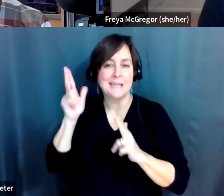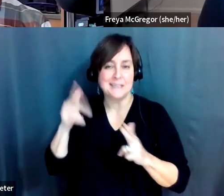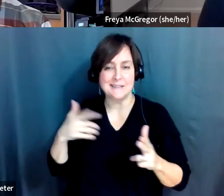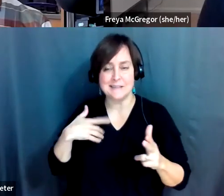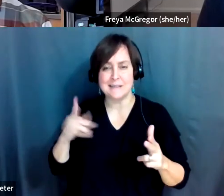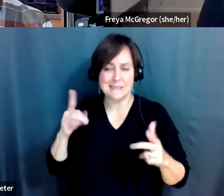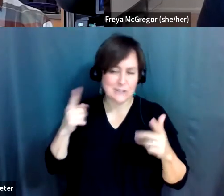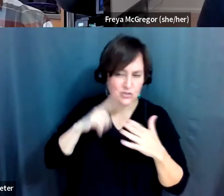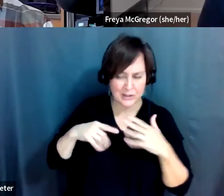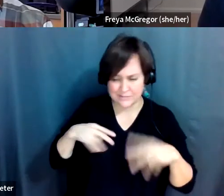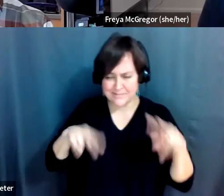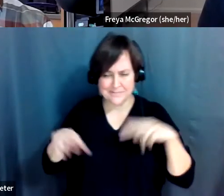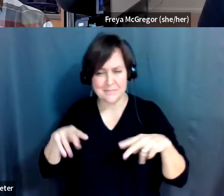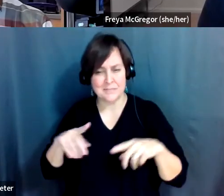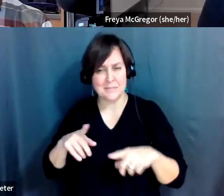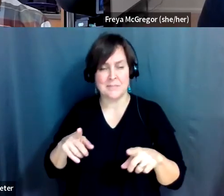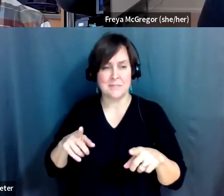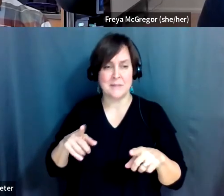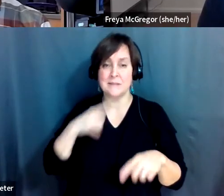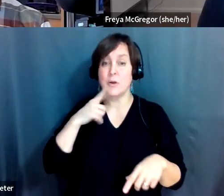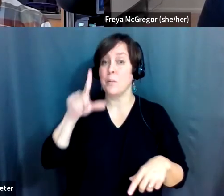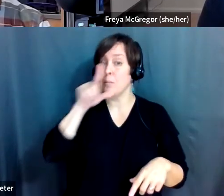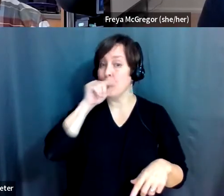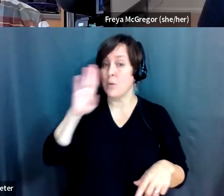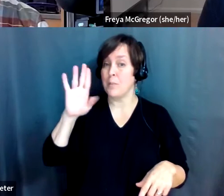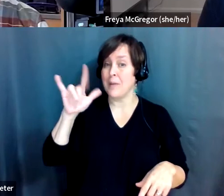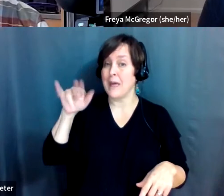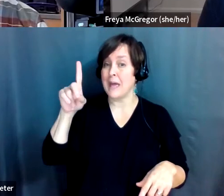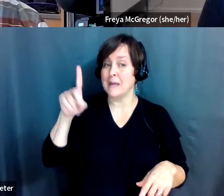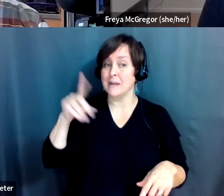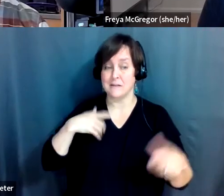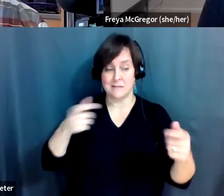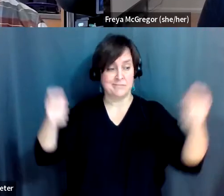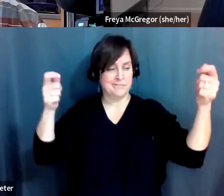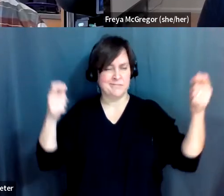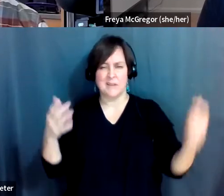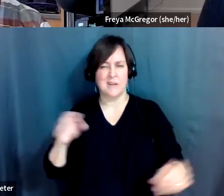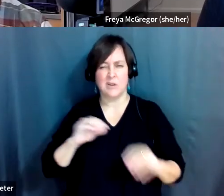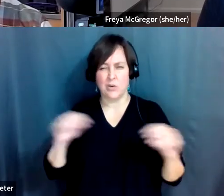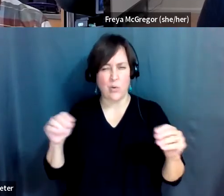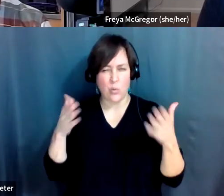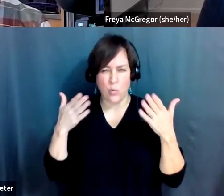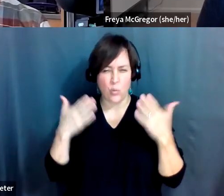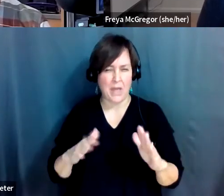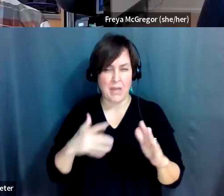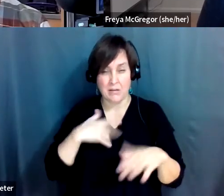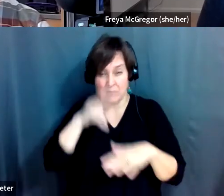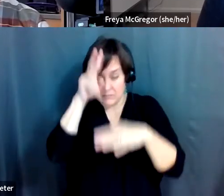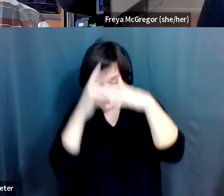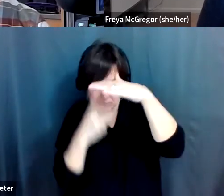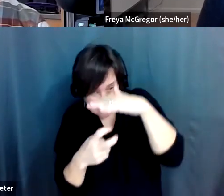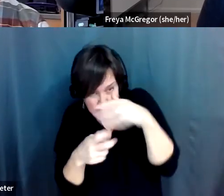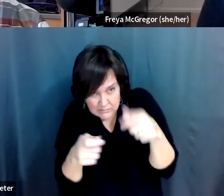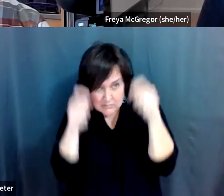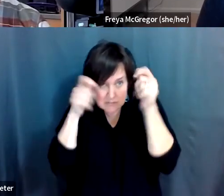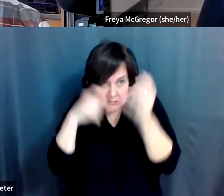it, it, it didn't say accessible, but it said bird blind. And it's like, no, there's no way I'm going to get down into that pit and